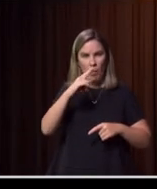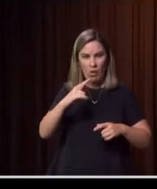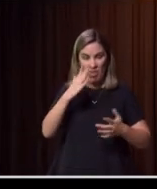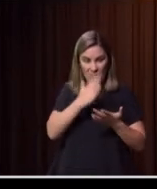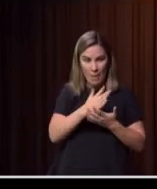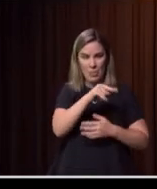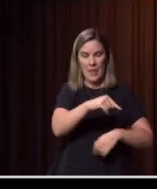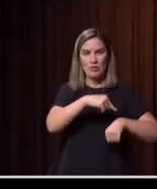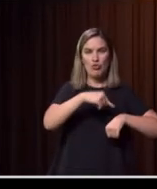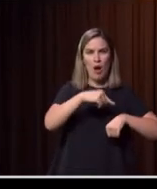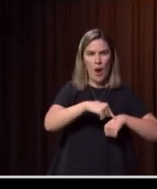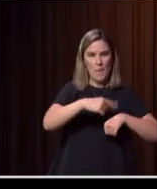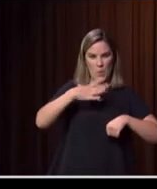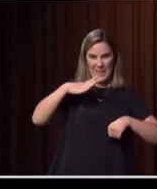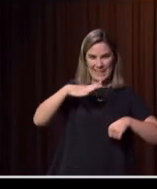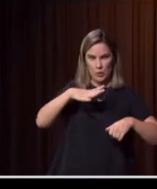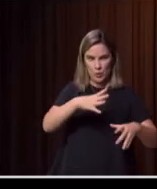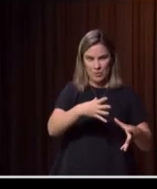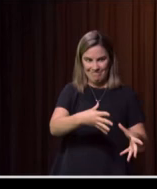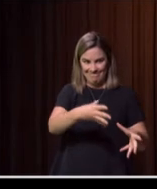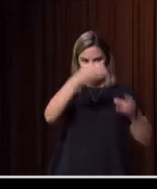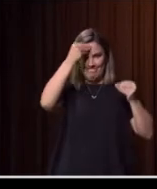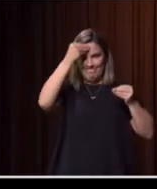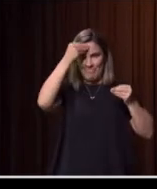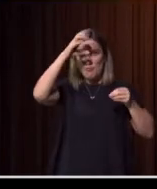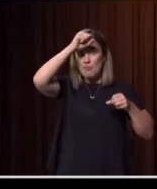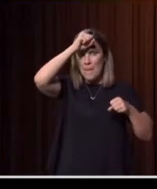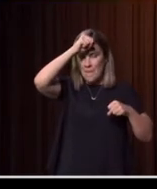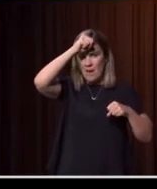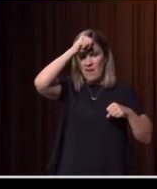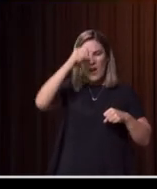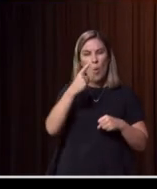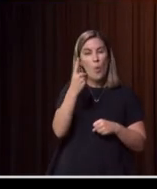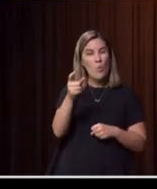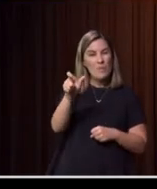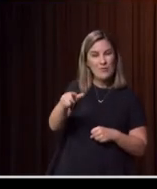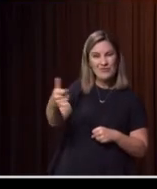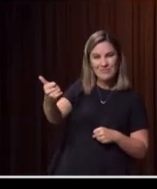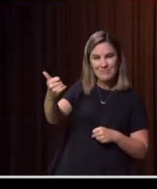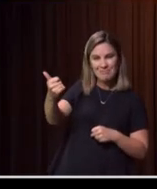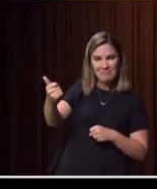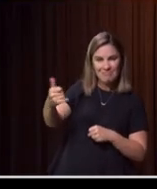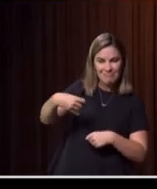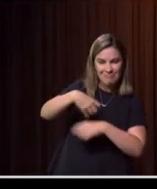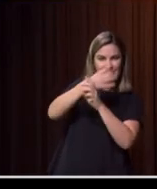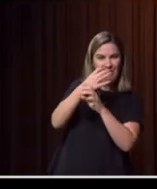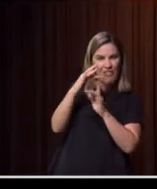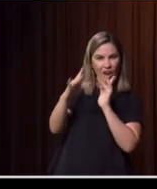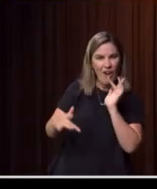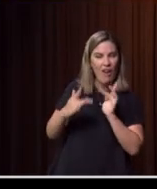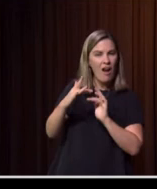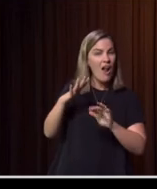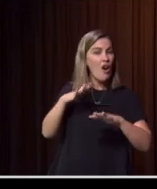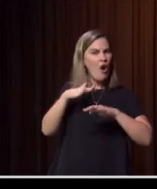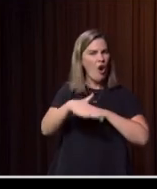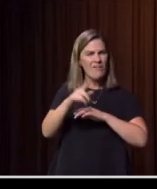it captured somewhere, somehow. And one of our callers online talked about you know, different ways of digitising and being